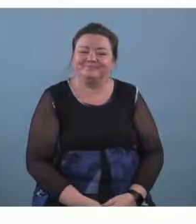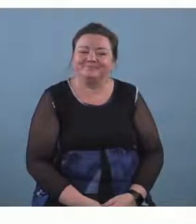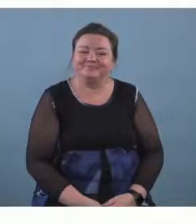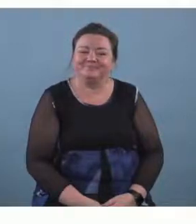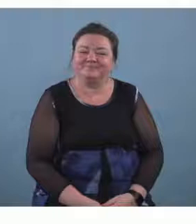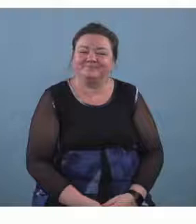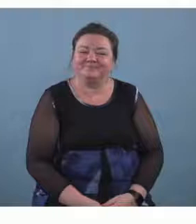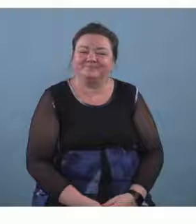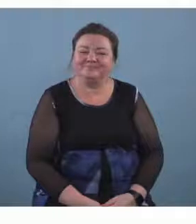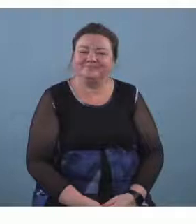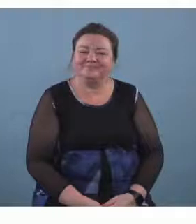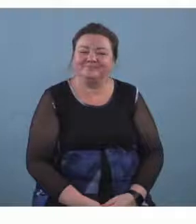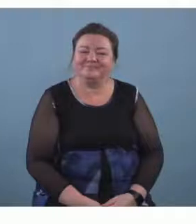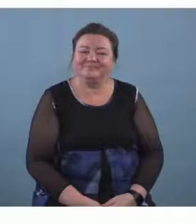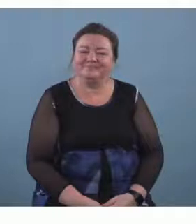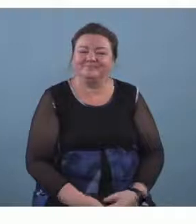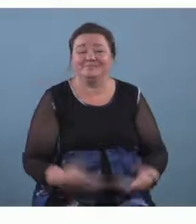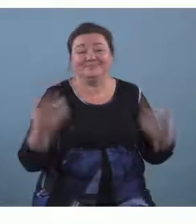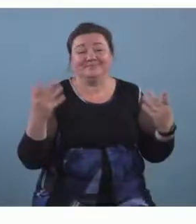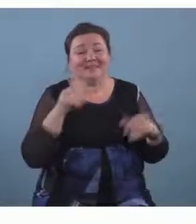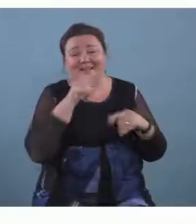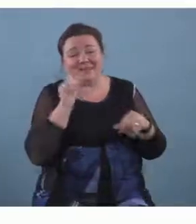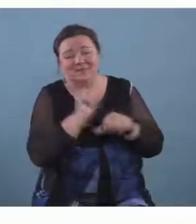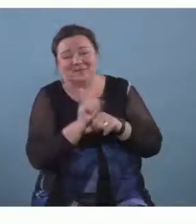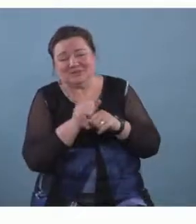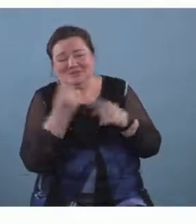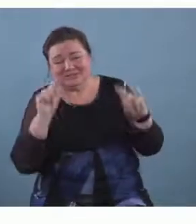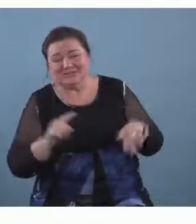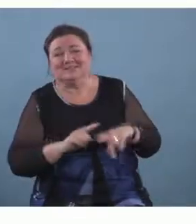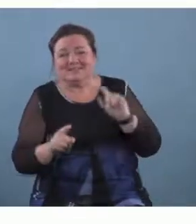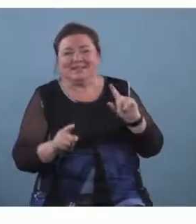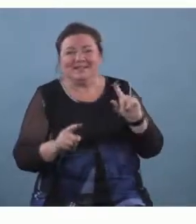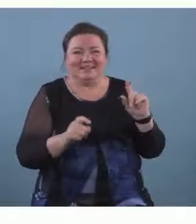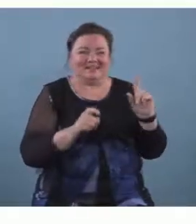okay um i don't know why this didn't work i'm to play it back without the speaker